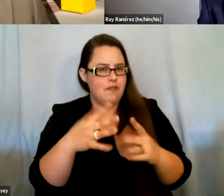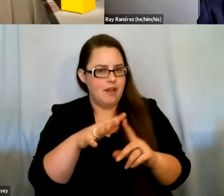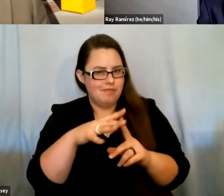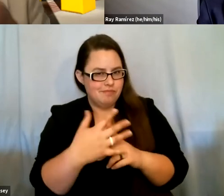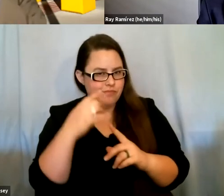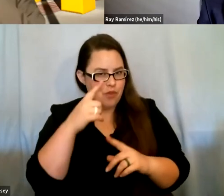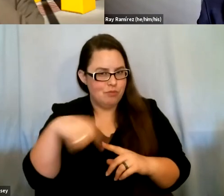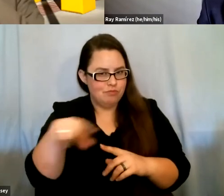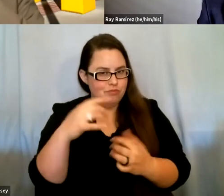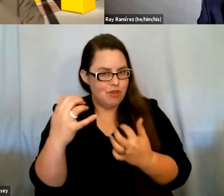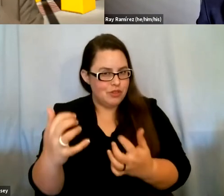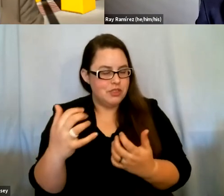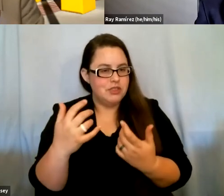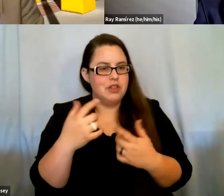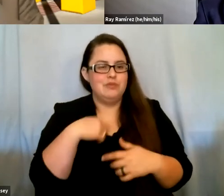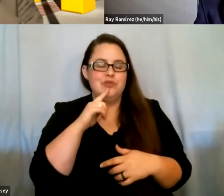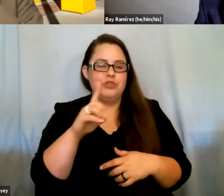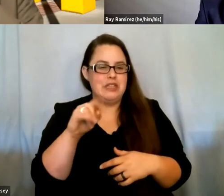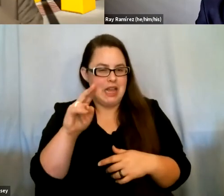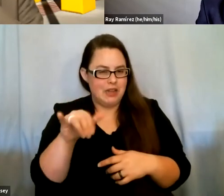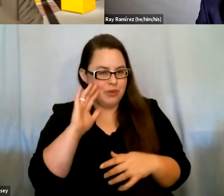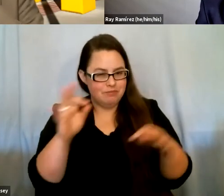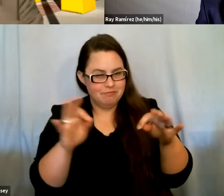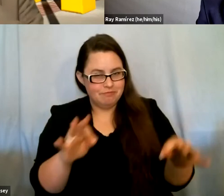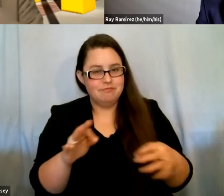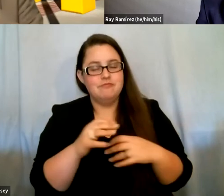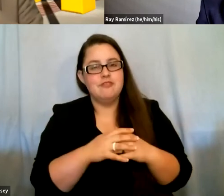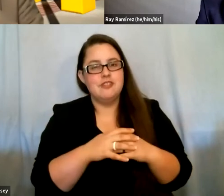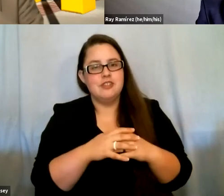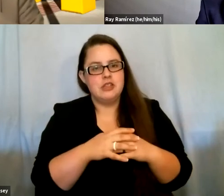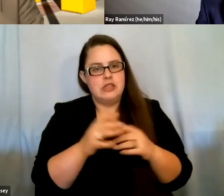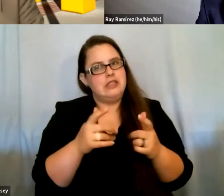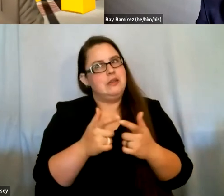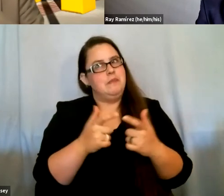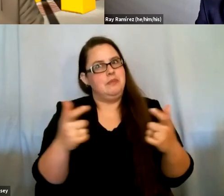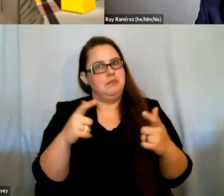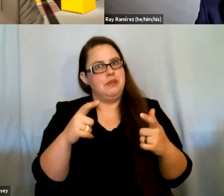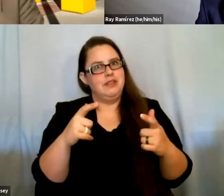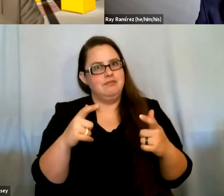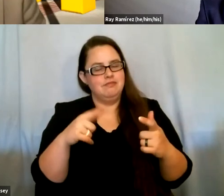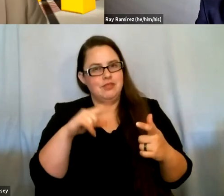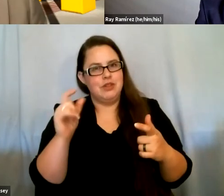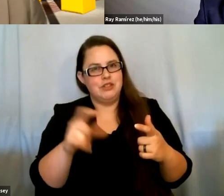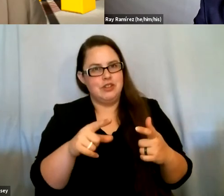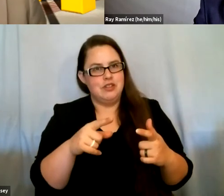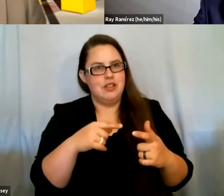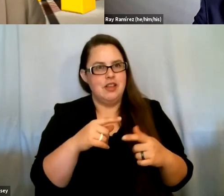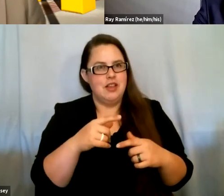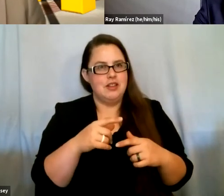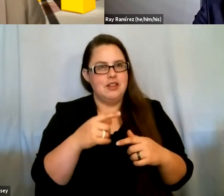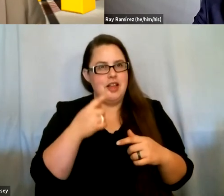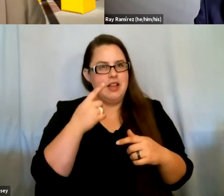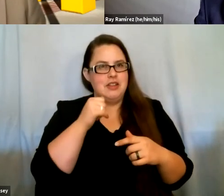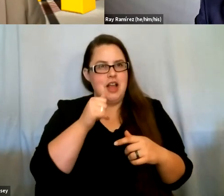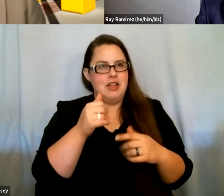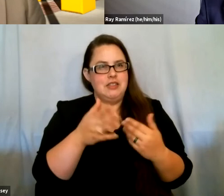audience that, you know, really should Danny's going to get to this, but this is a really, this is a large question that I don't think as simple as providing